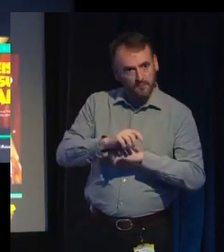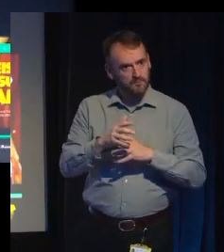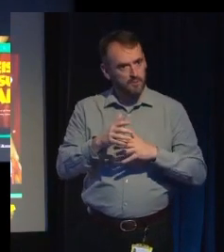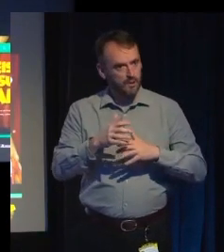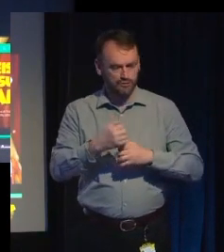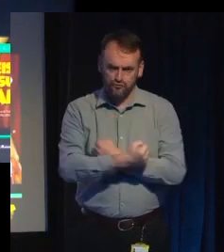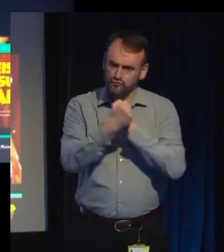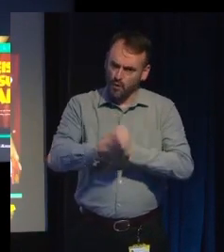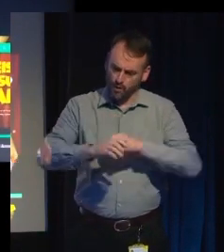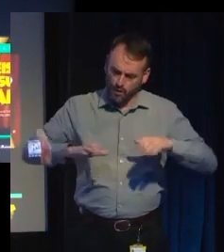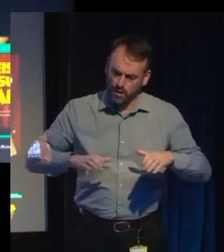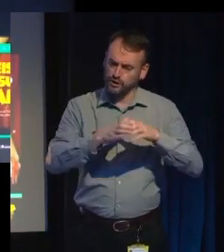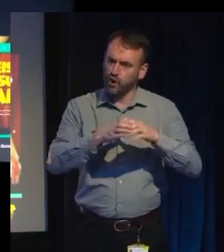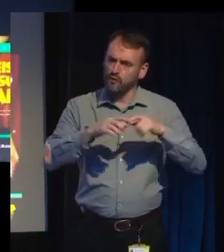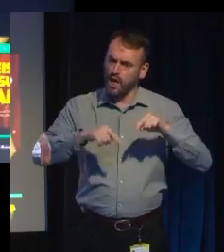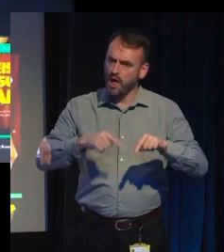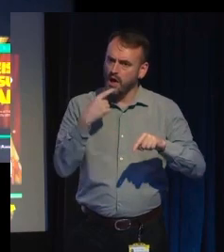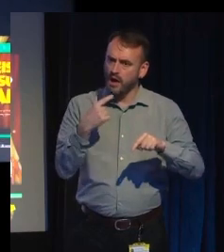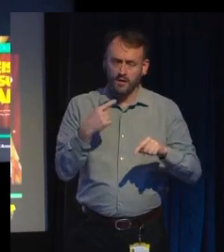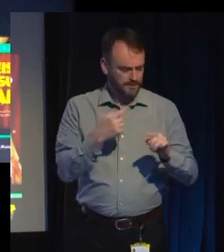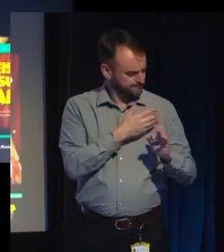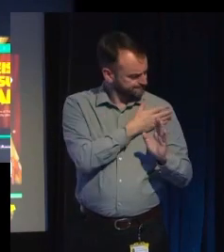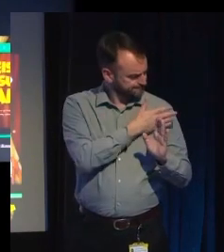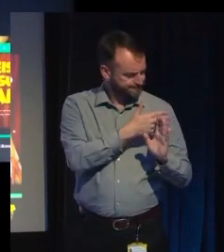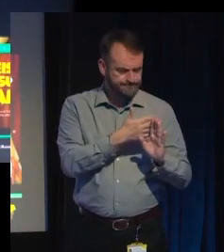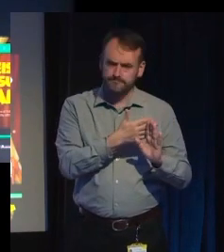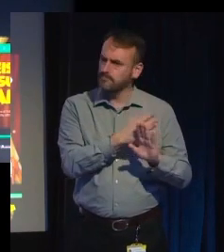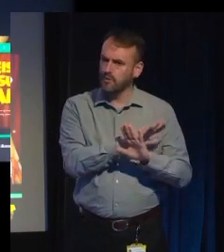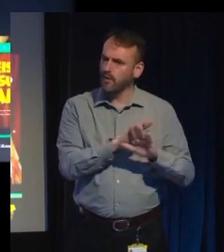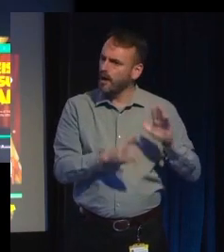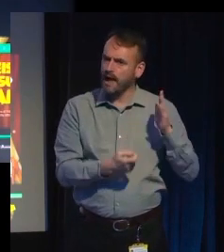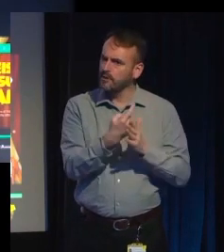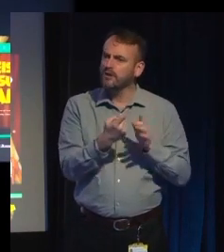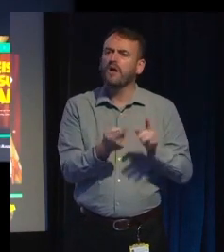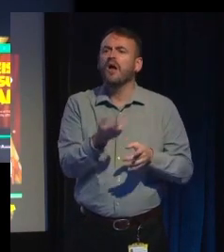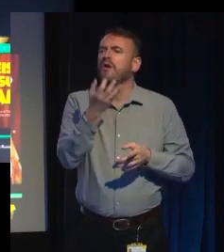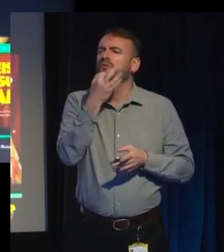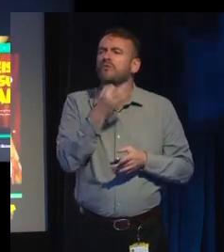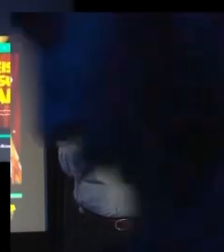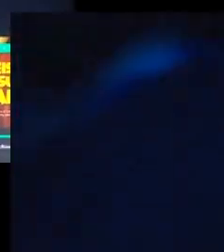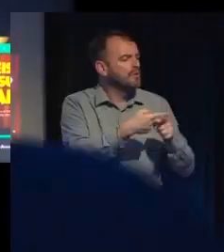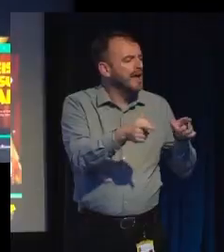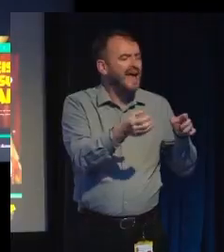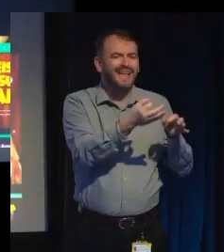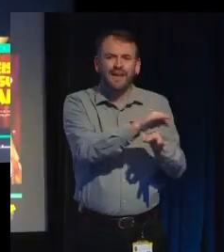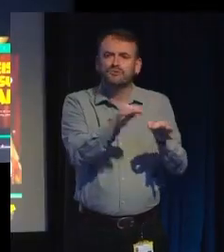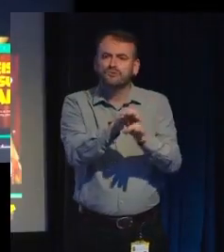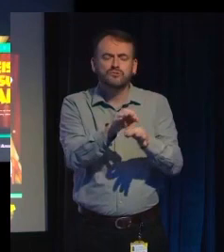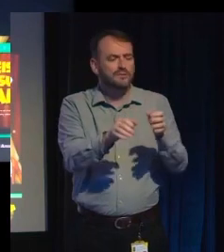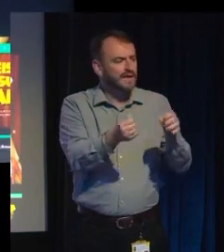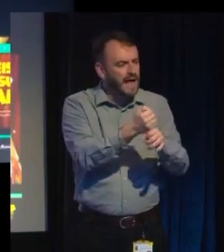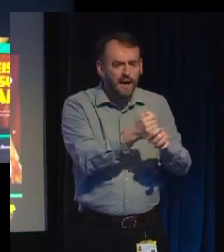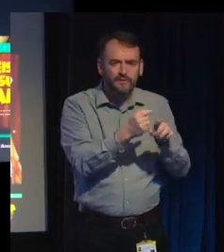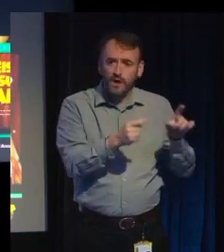didn't really happen. There are notable exceptions, of course, but comedy isn't that big in